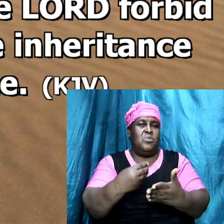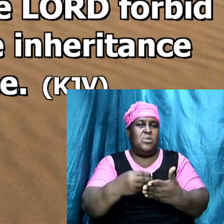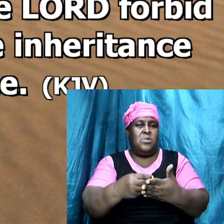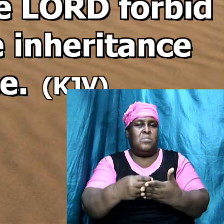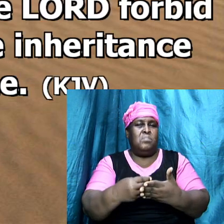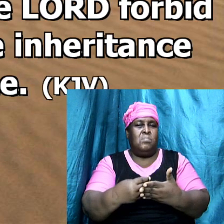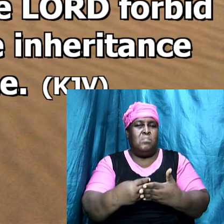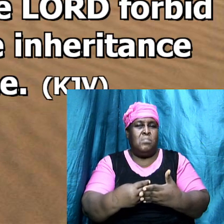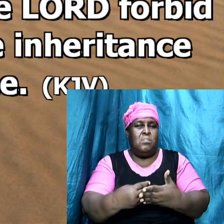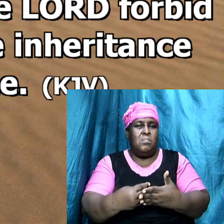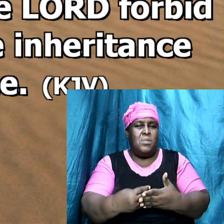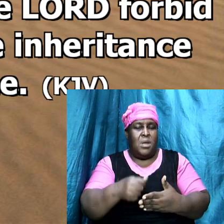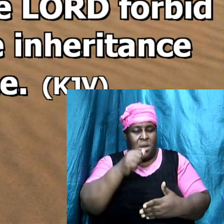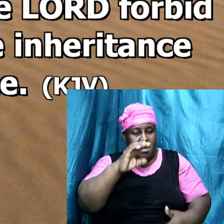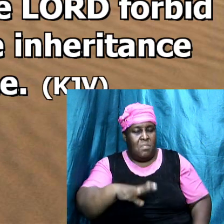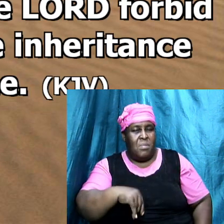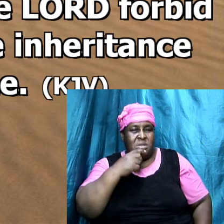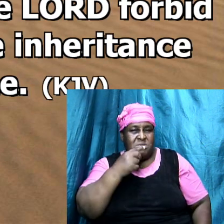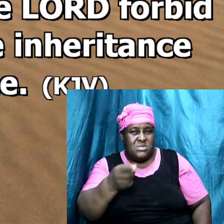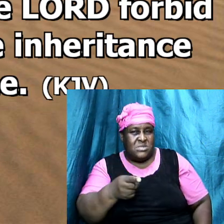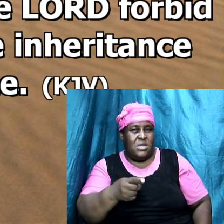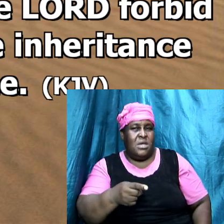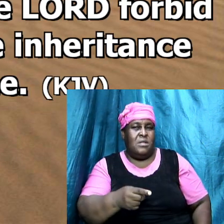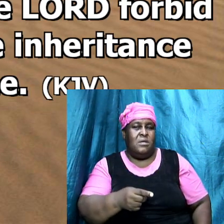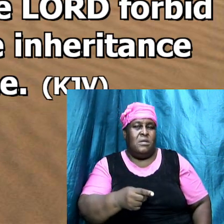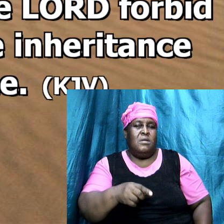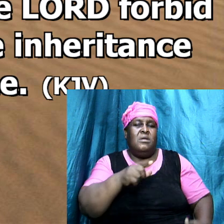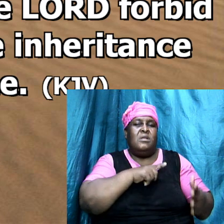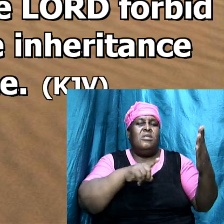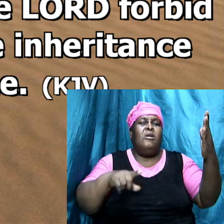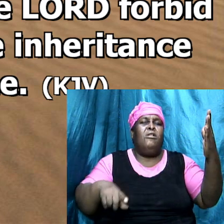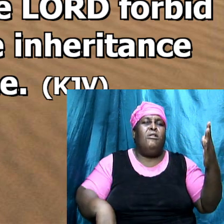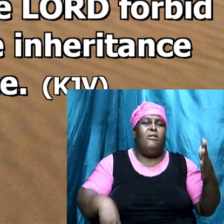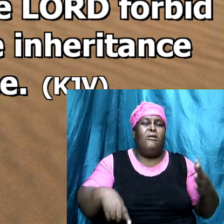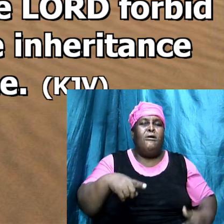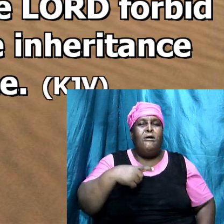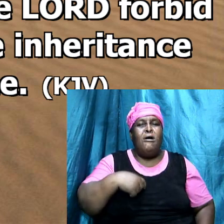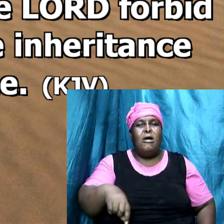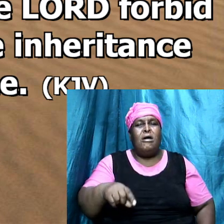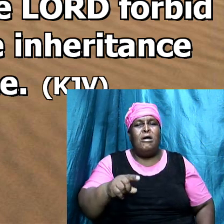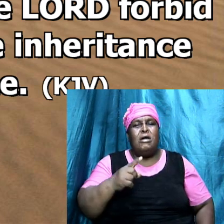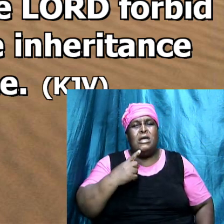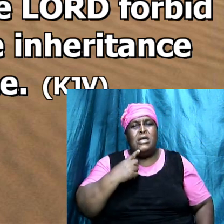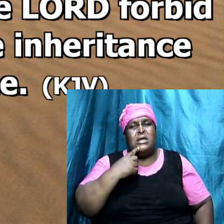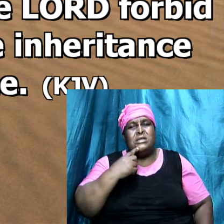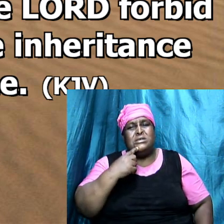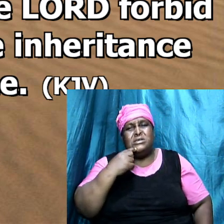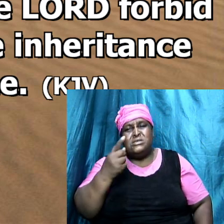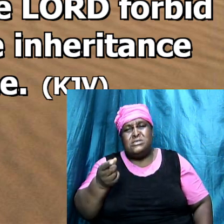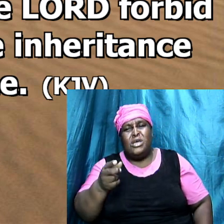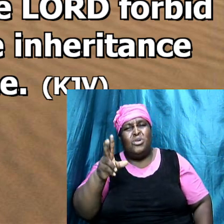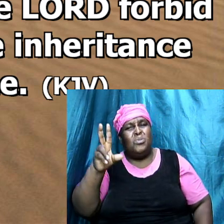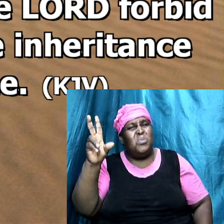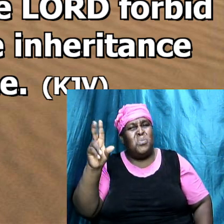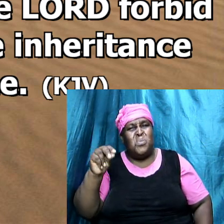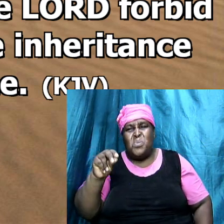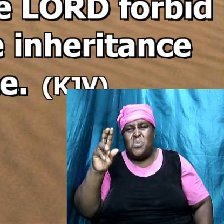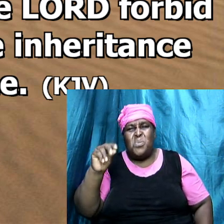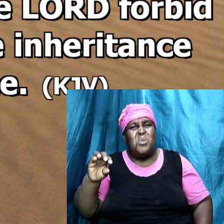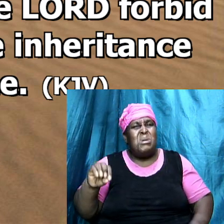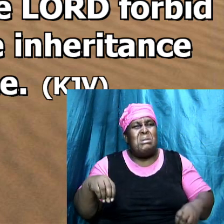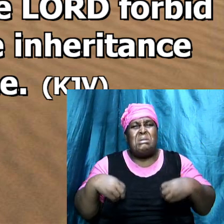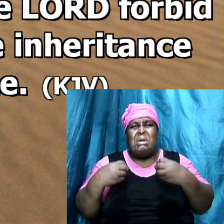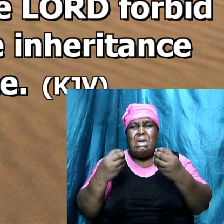and Naboth said to Ahab the Lord forbid me it that I should give the